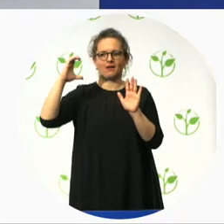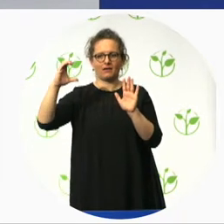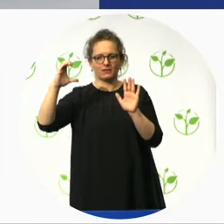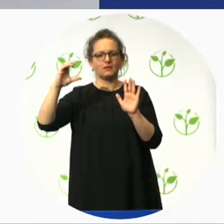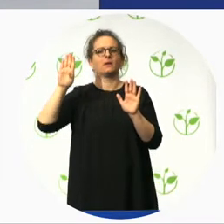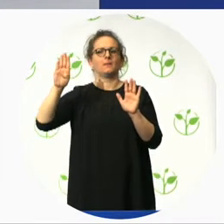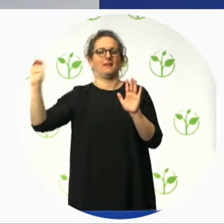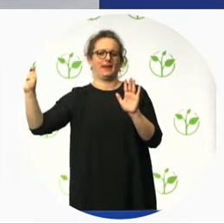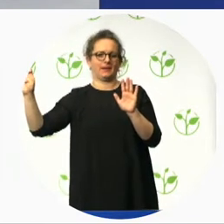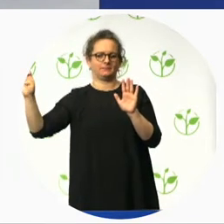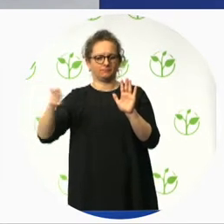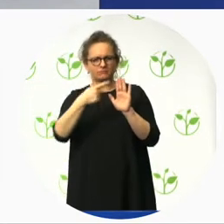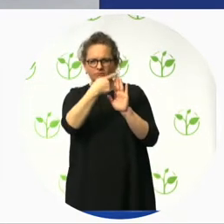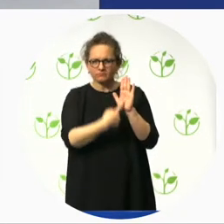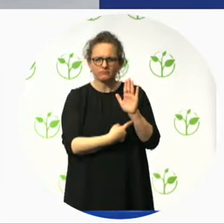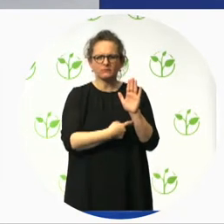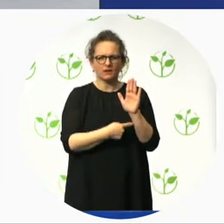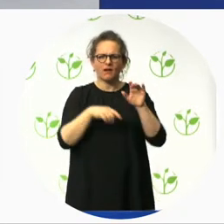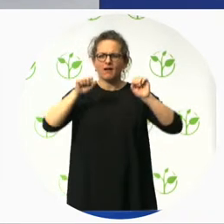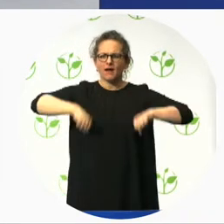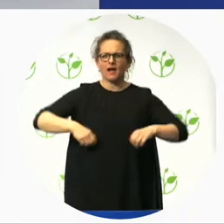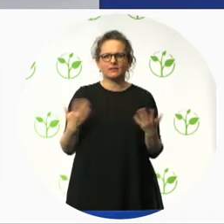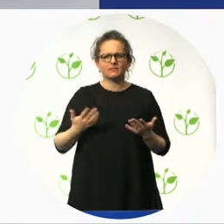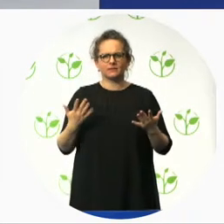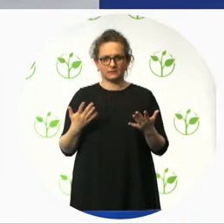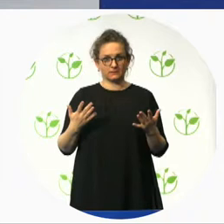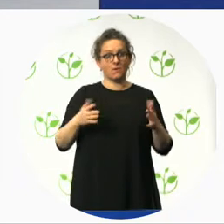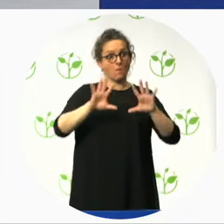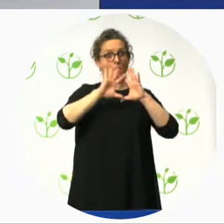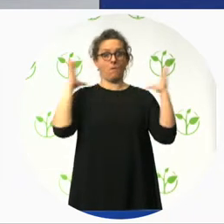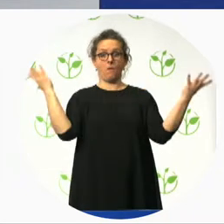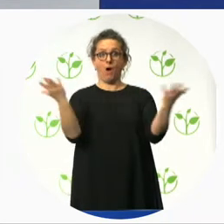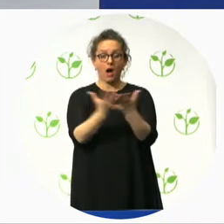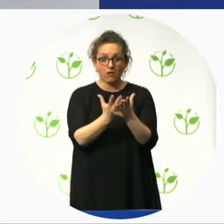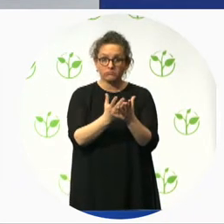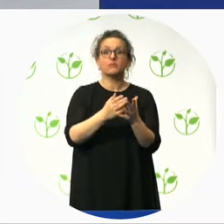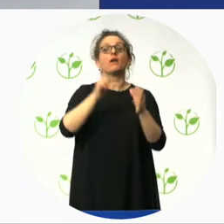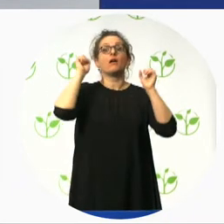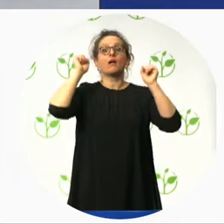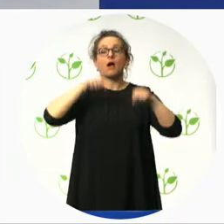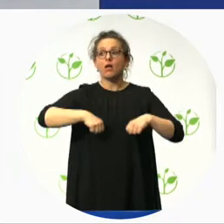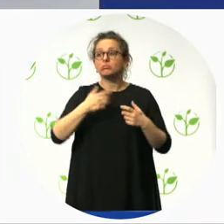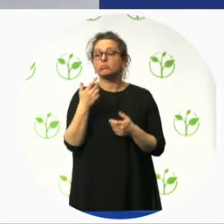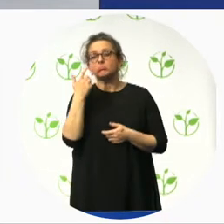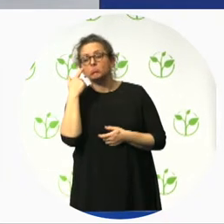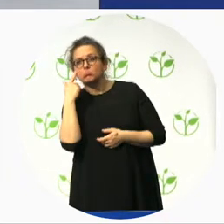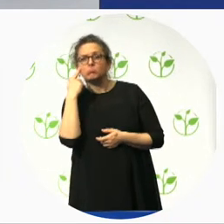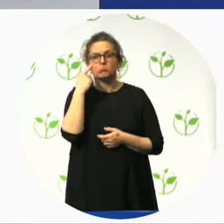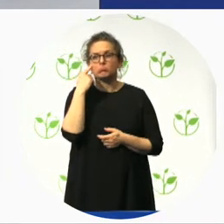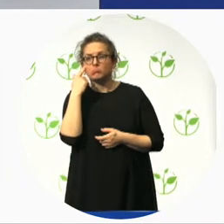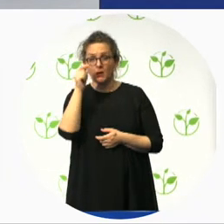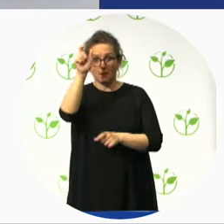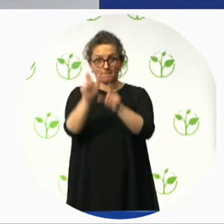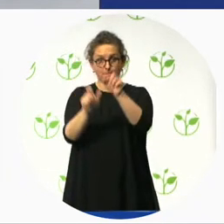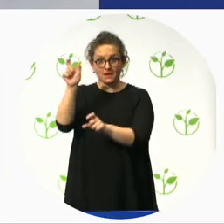classify through certification the wide range of knowledge and expertise amongst people who work in the field of universal design and accessibility